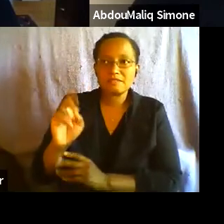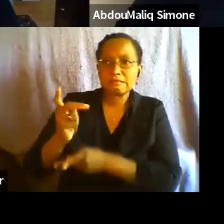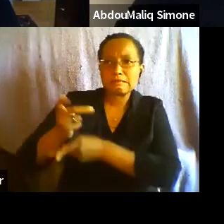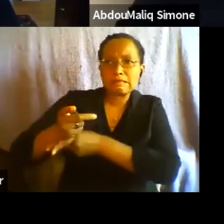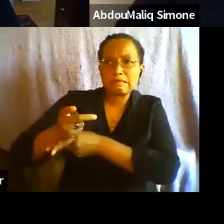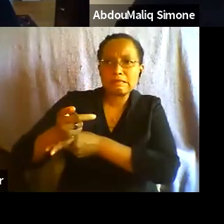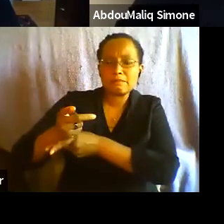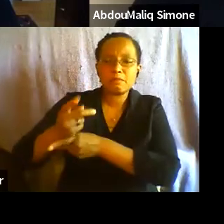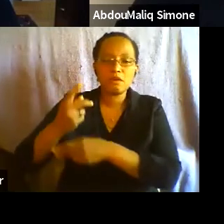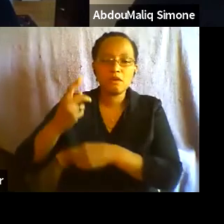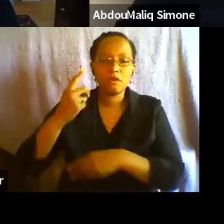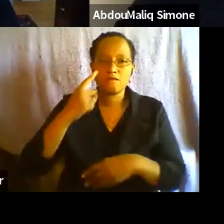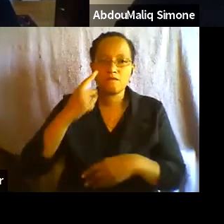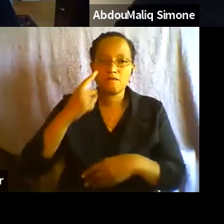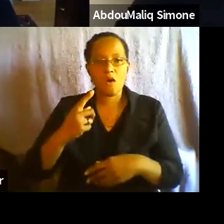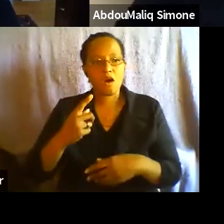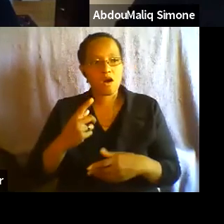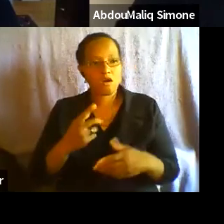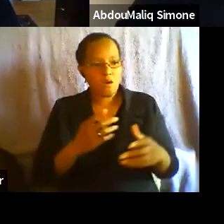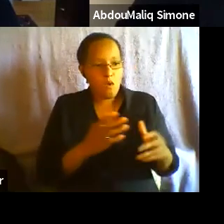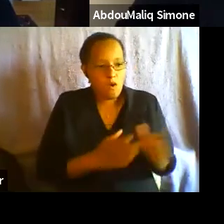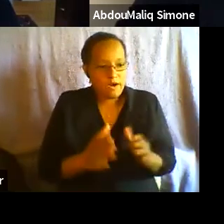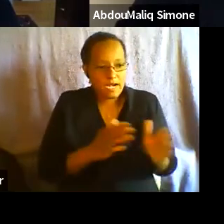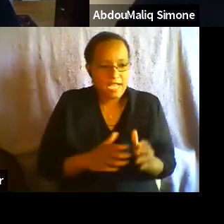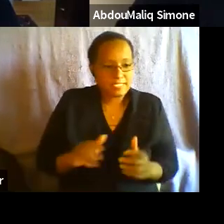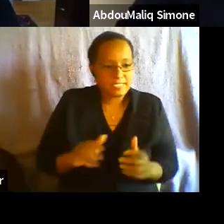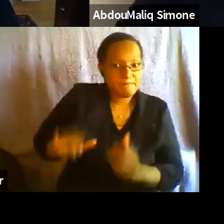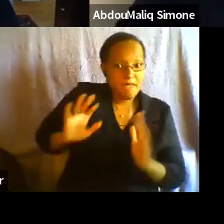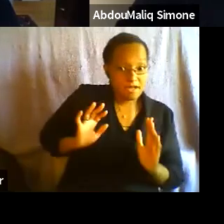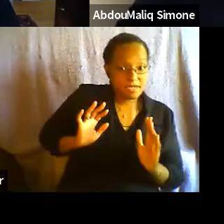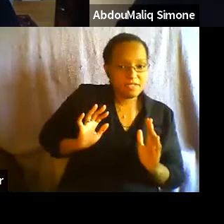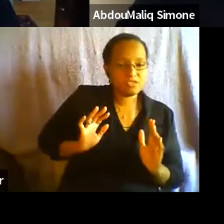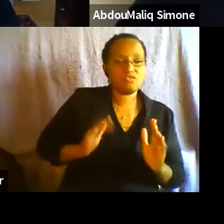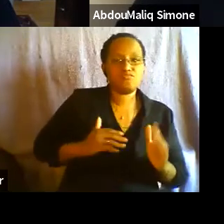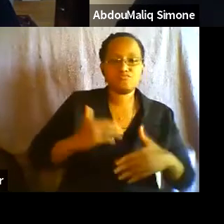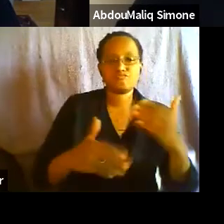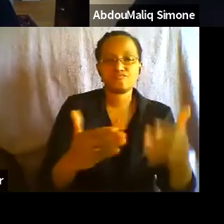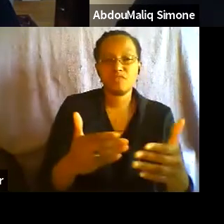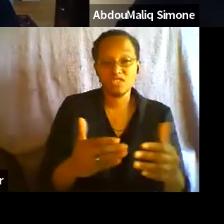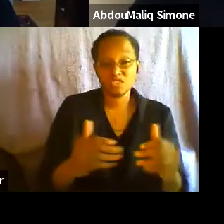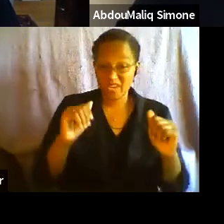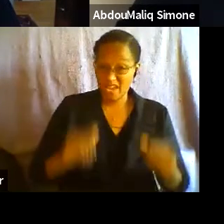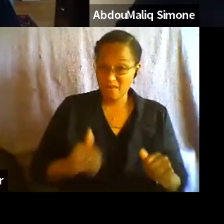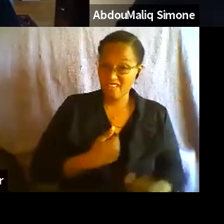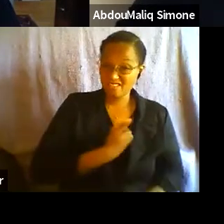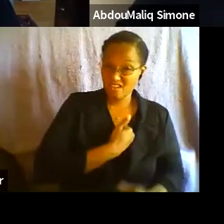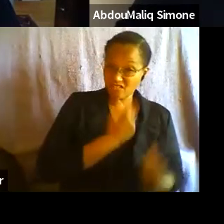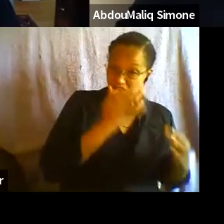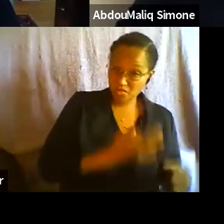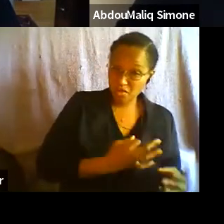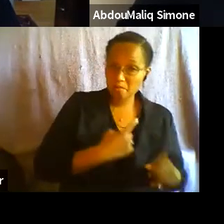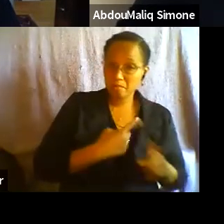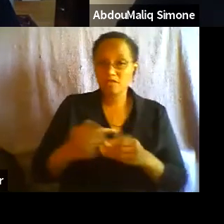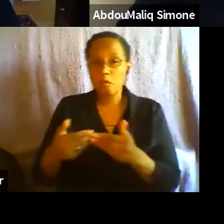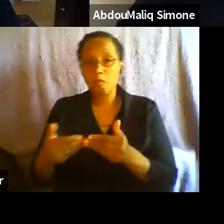organized abandonment to happen. So can we have self-determination and open borders? That's a contradiction, but it's one